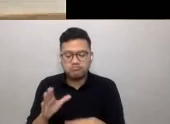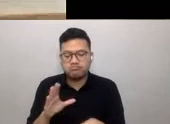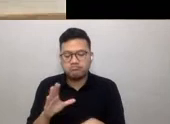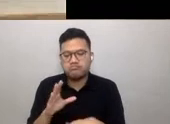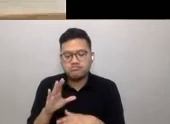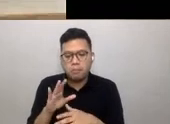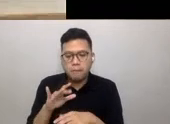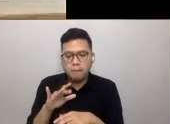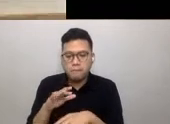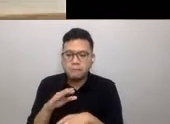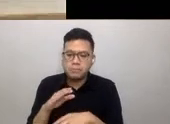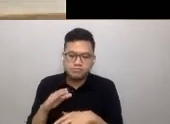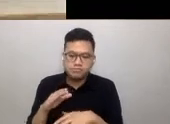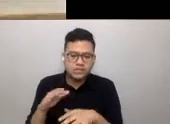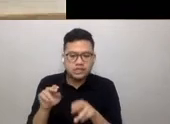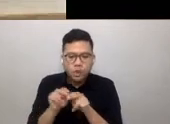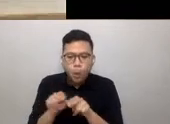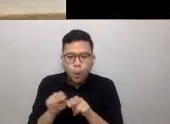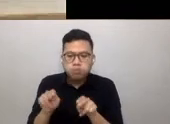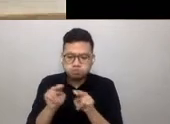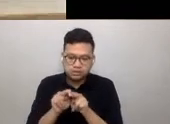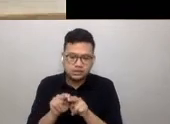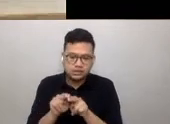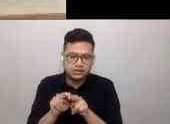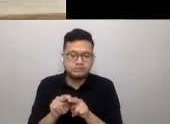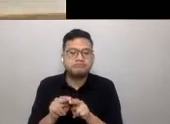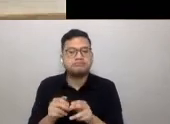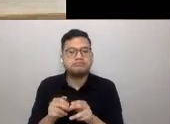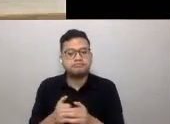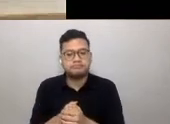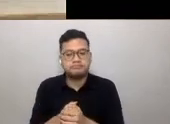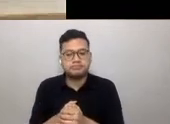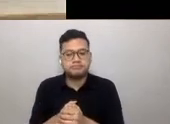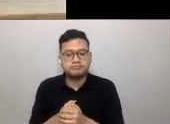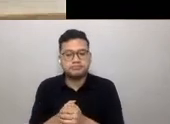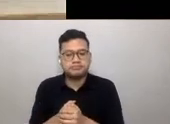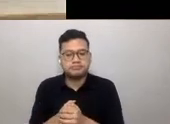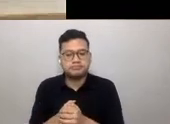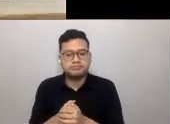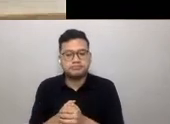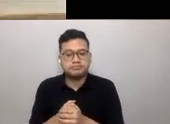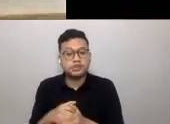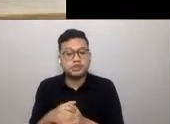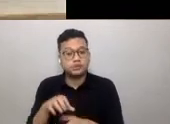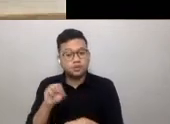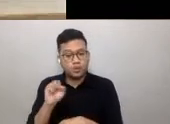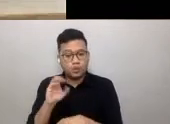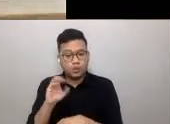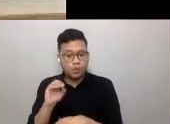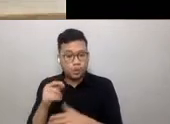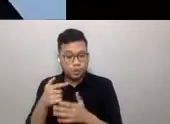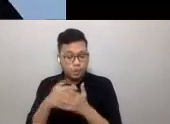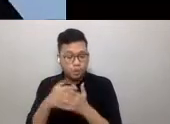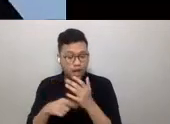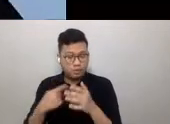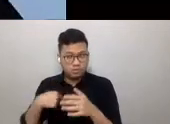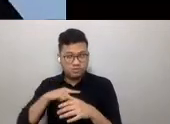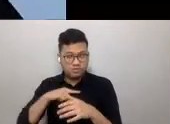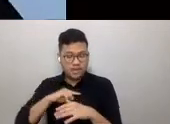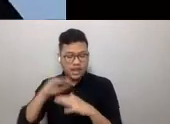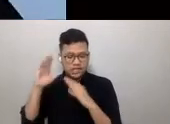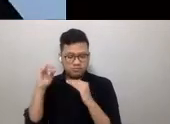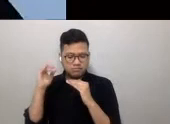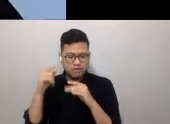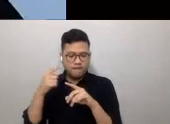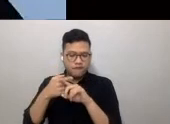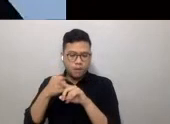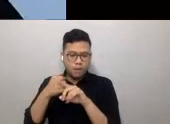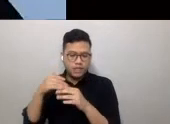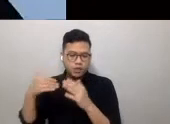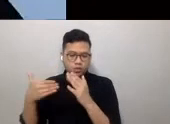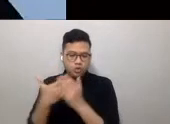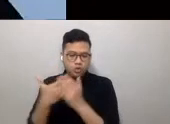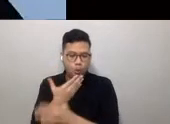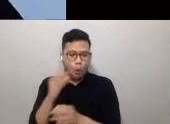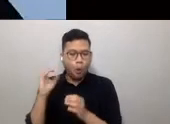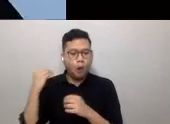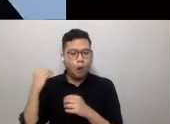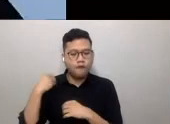psychological crutch of productivity. So, what can we expect from the new office? Well,